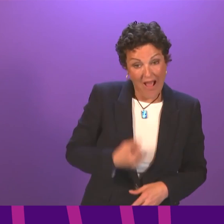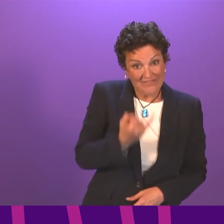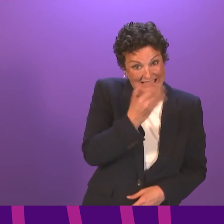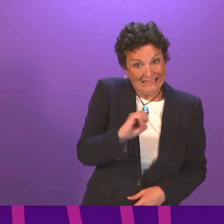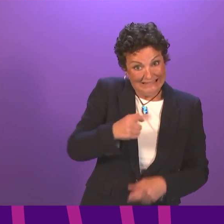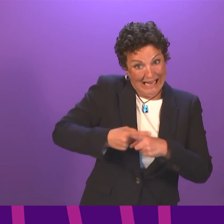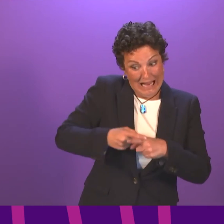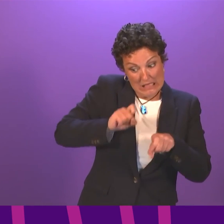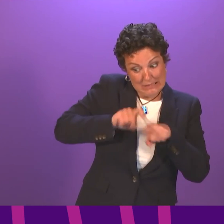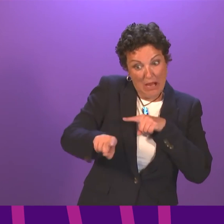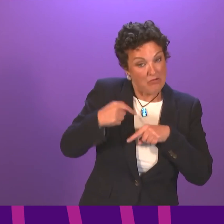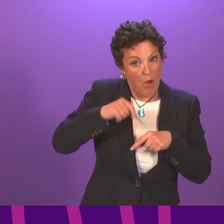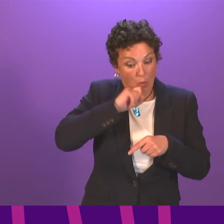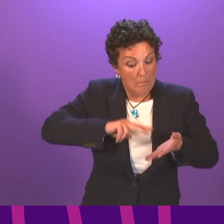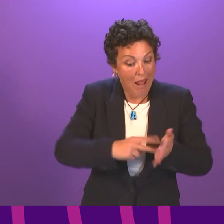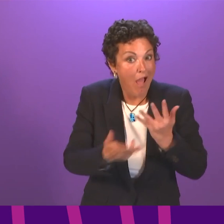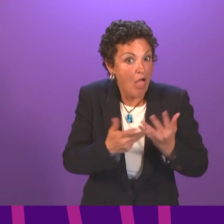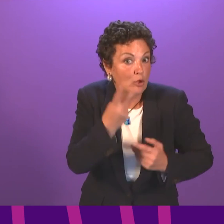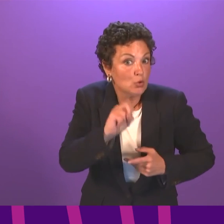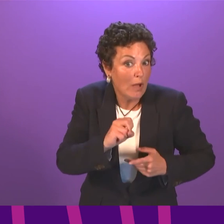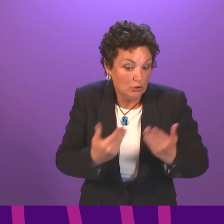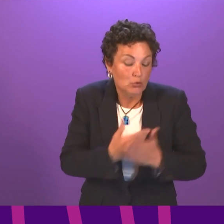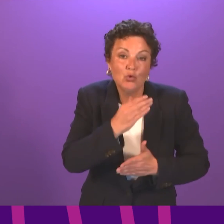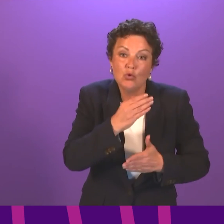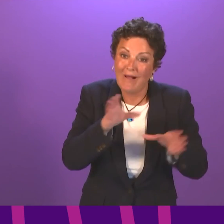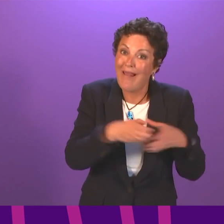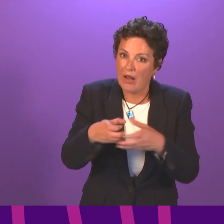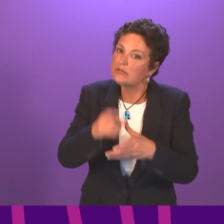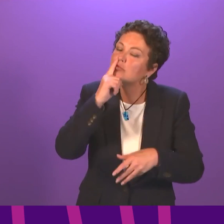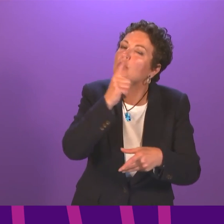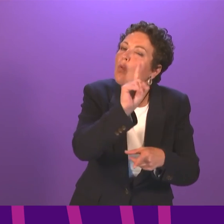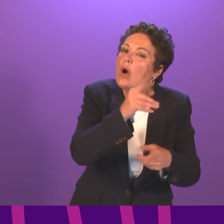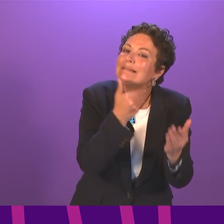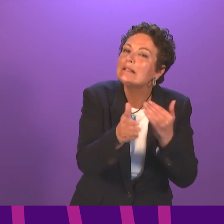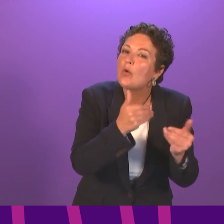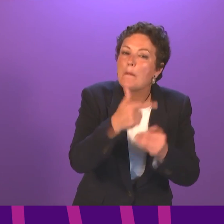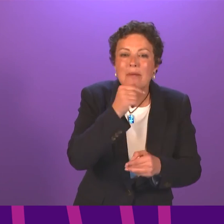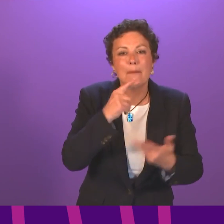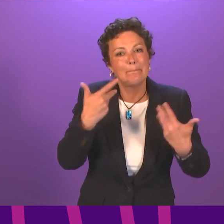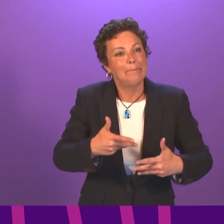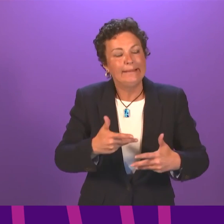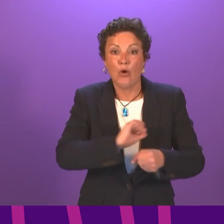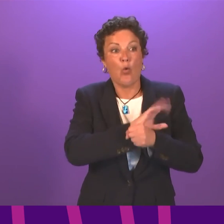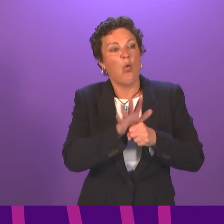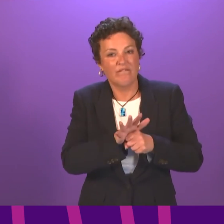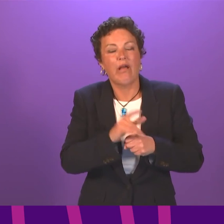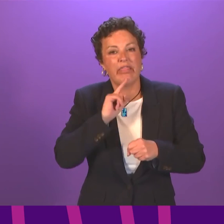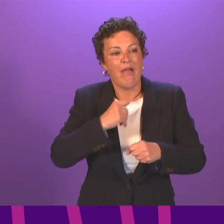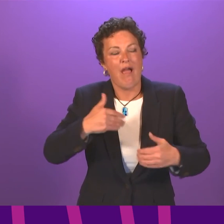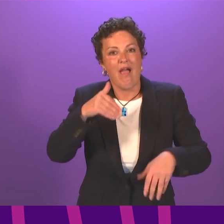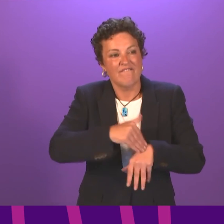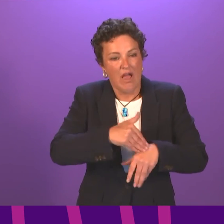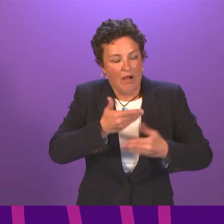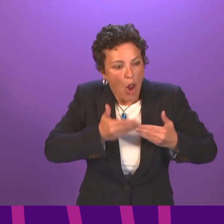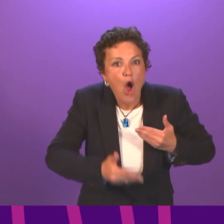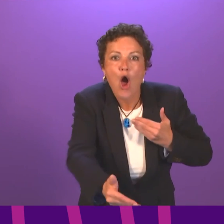a further 20 planned. Long Covid has affected some 87,000 people in Scotland. They are desperate and those with